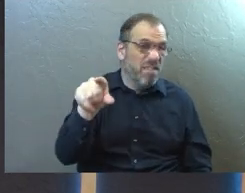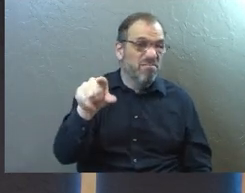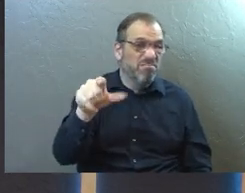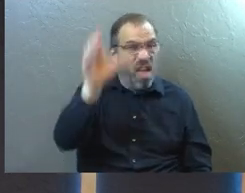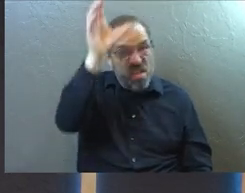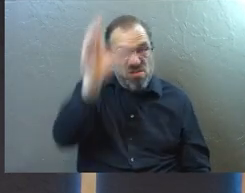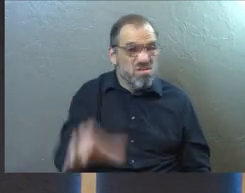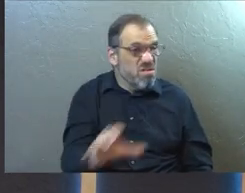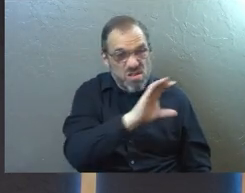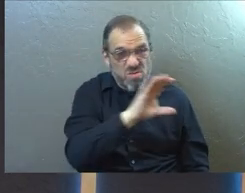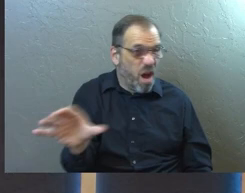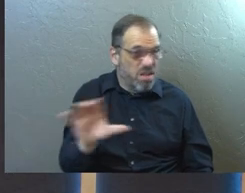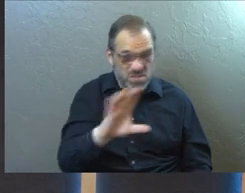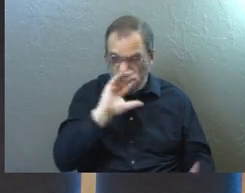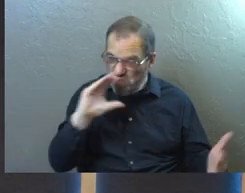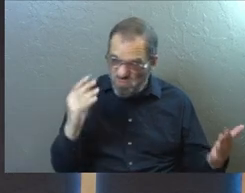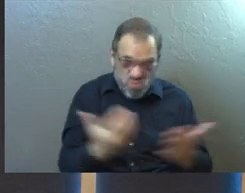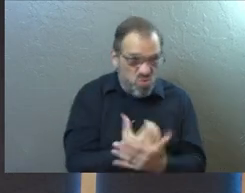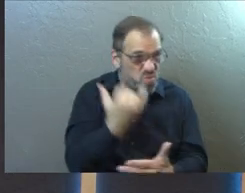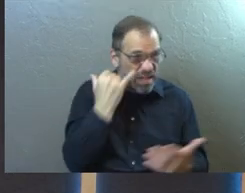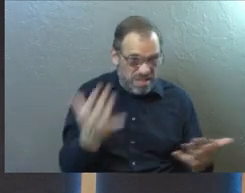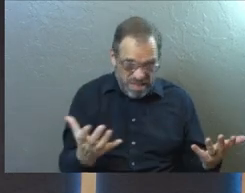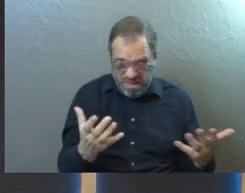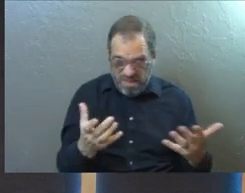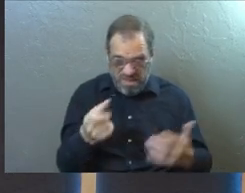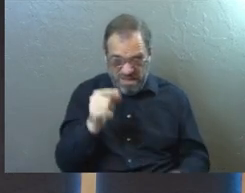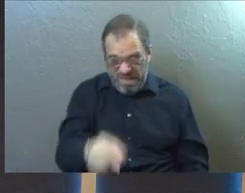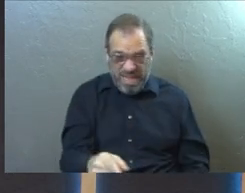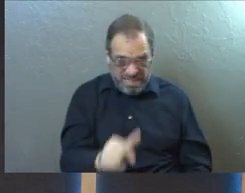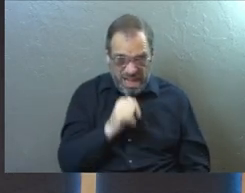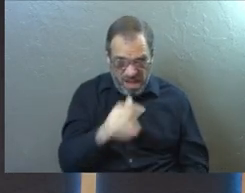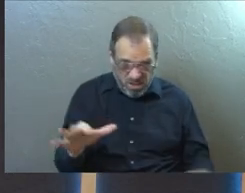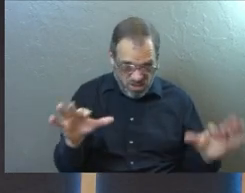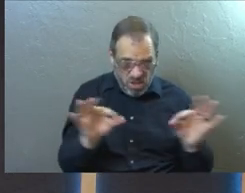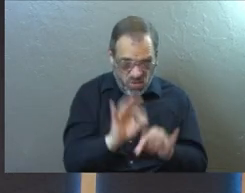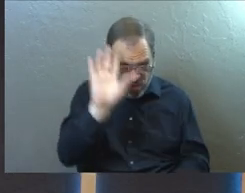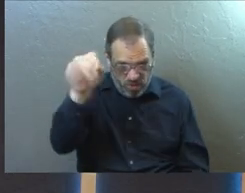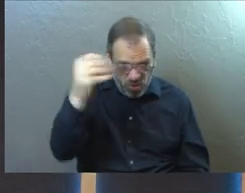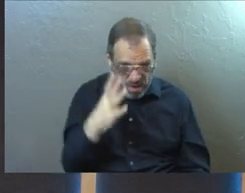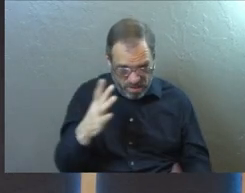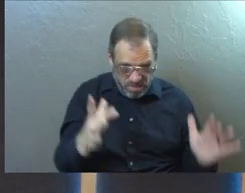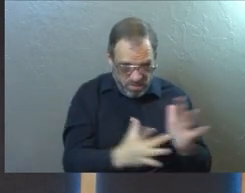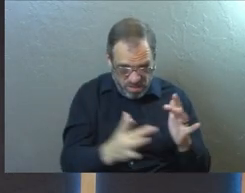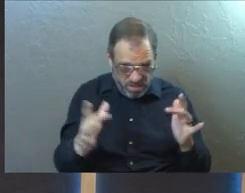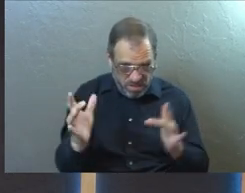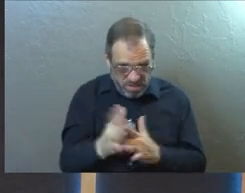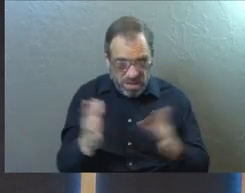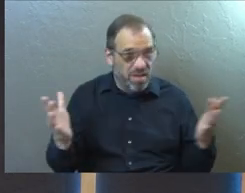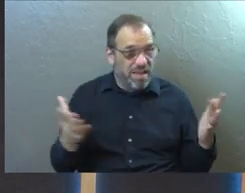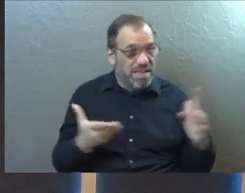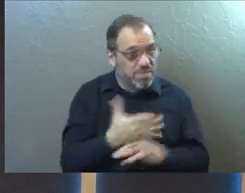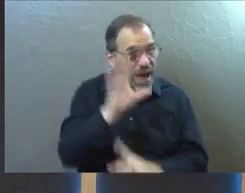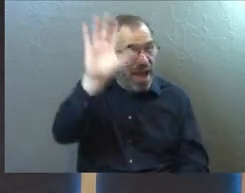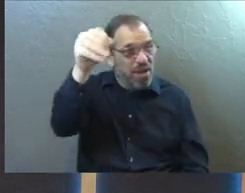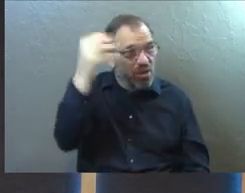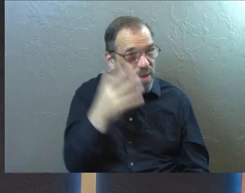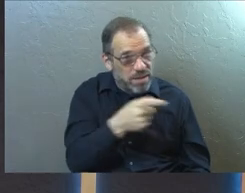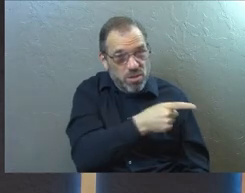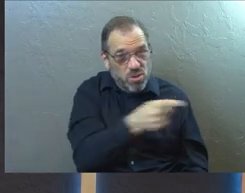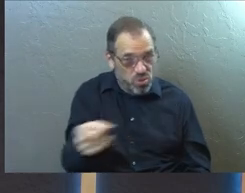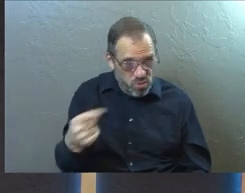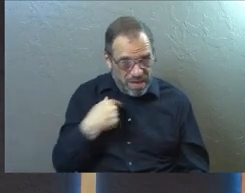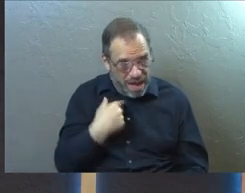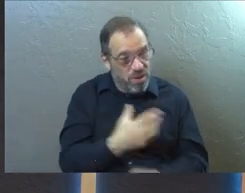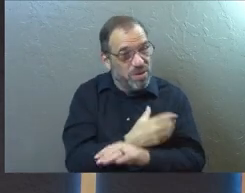And this is, this is a whole new idea. And he says this great line, it's the undeserved grace of the Lord Jesus. It is by grace that we are